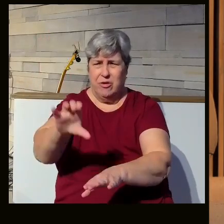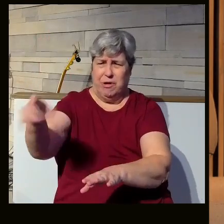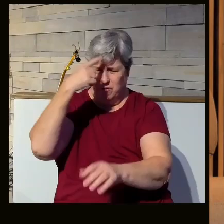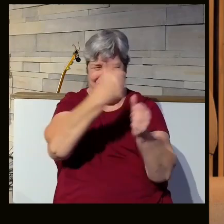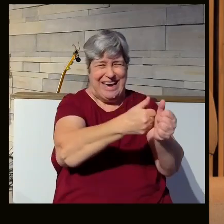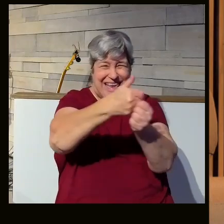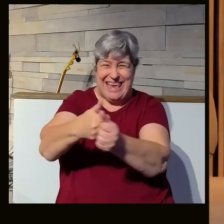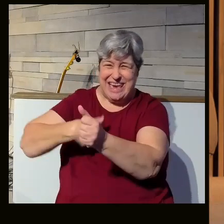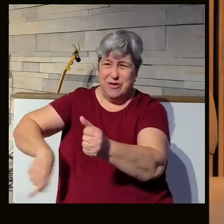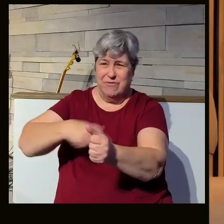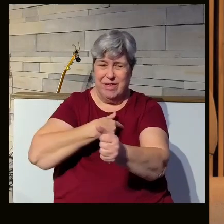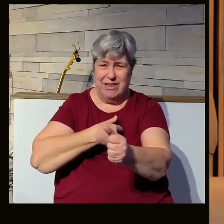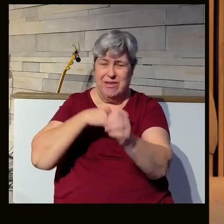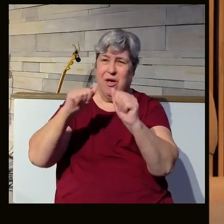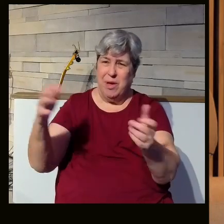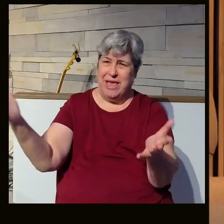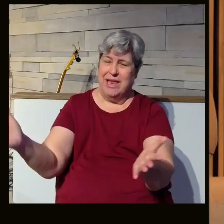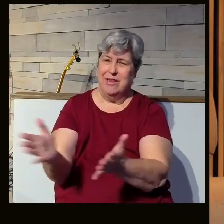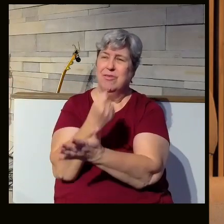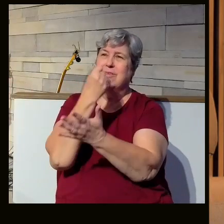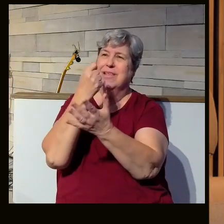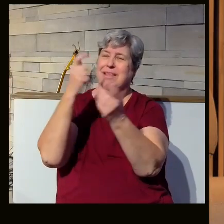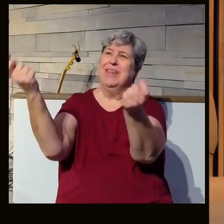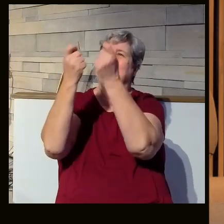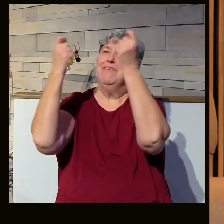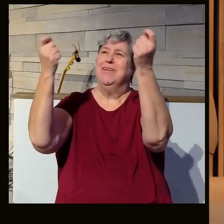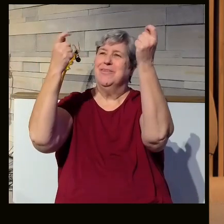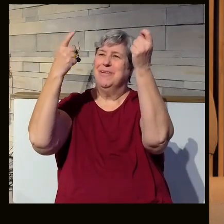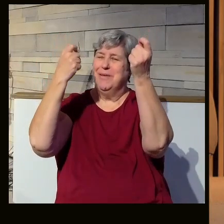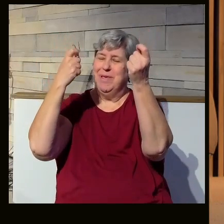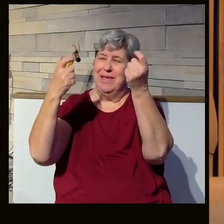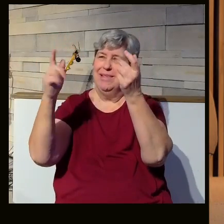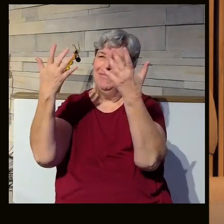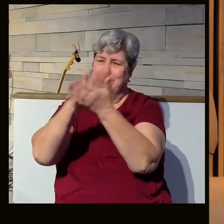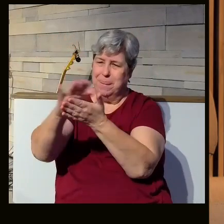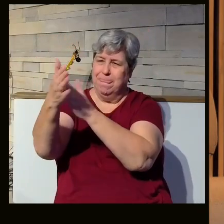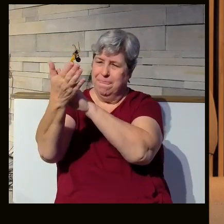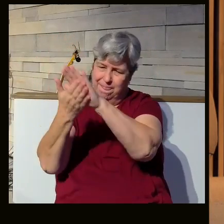that we have an opportunity to share in the victory of the cross because our sins have been covered over.